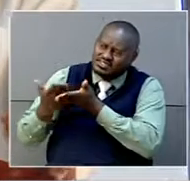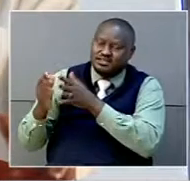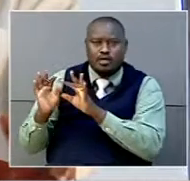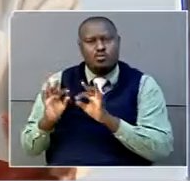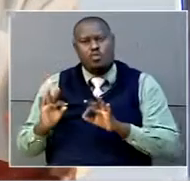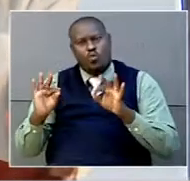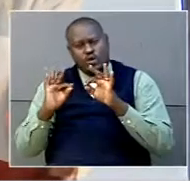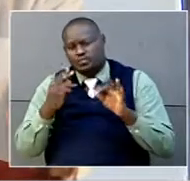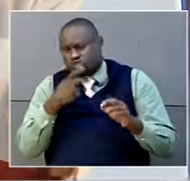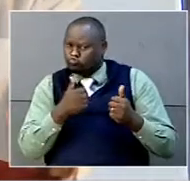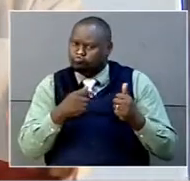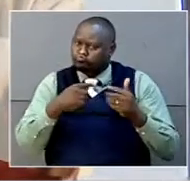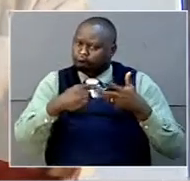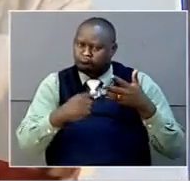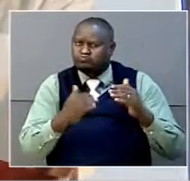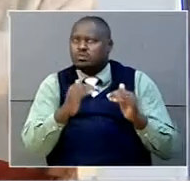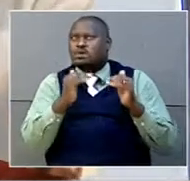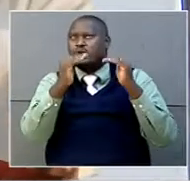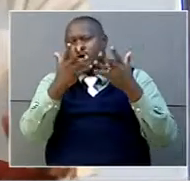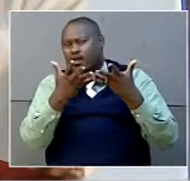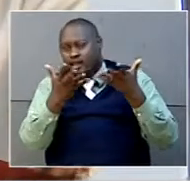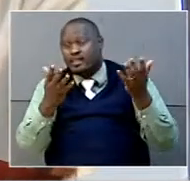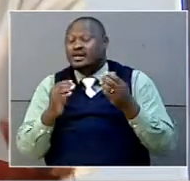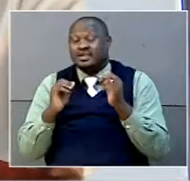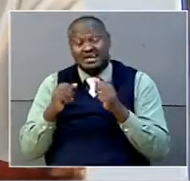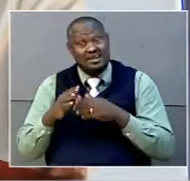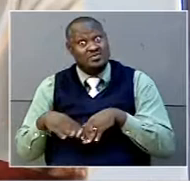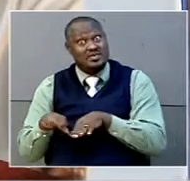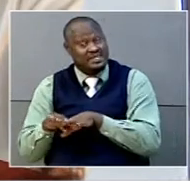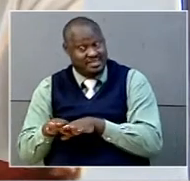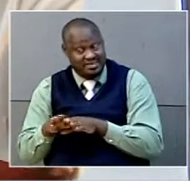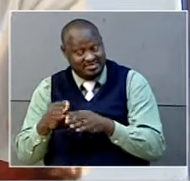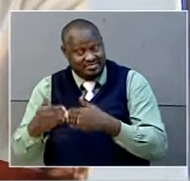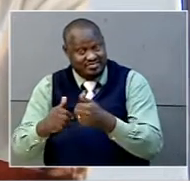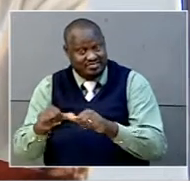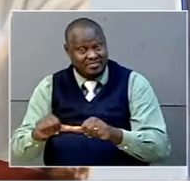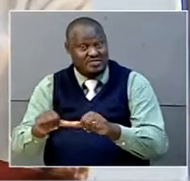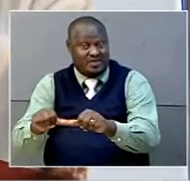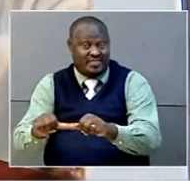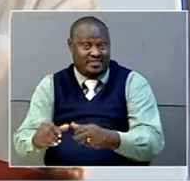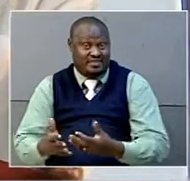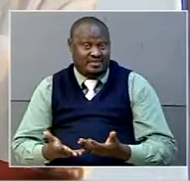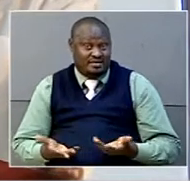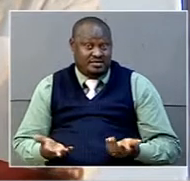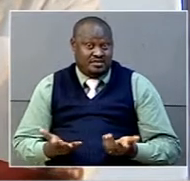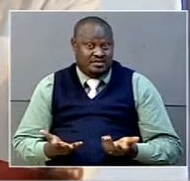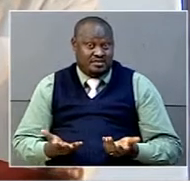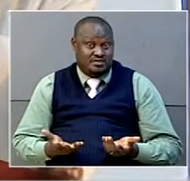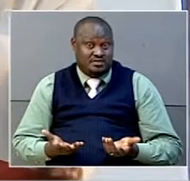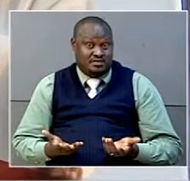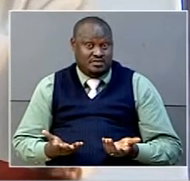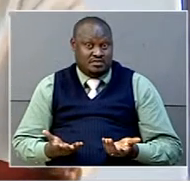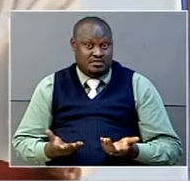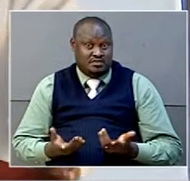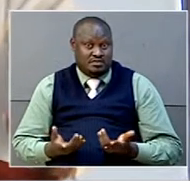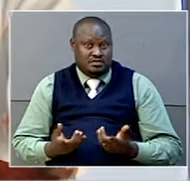advantages in this and that and that and that. Then we would have moved together. But now, I am